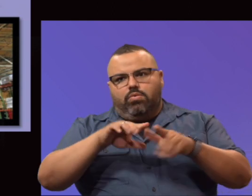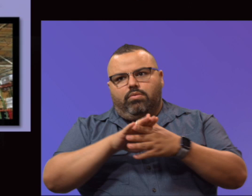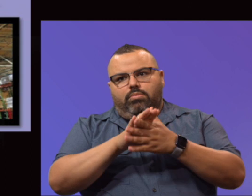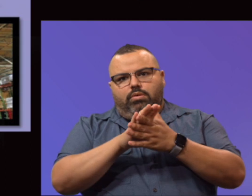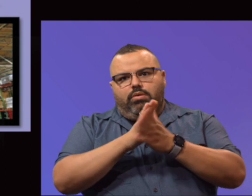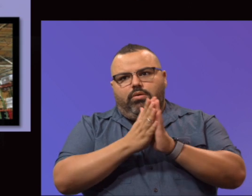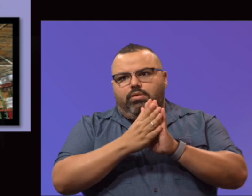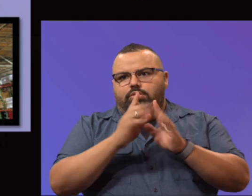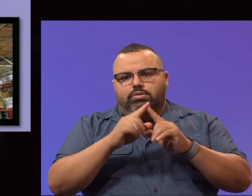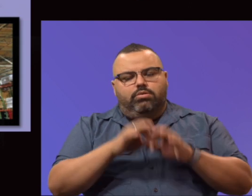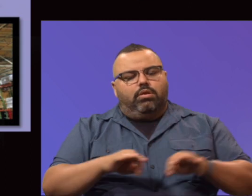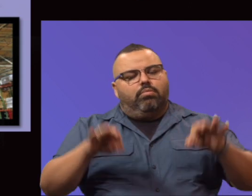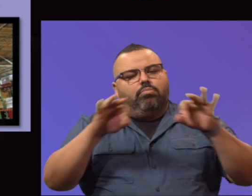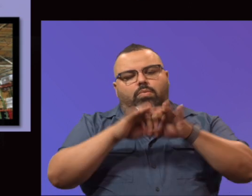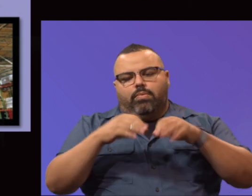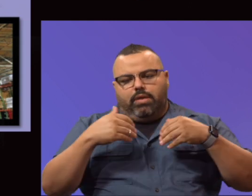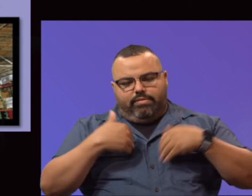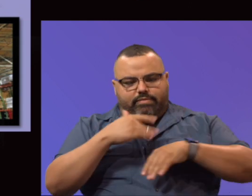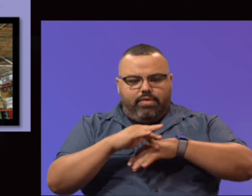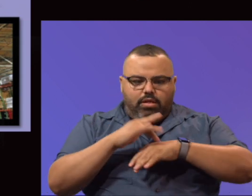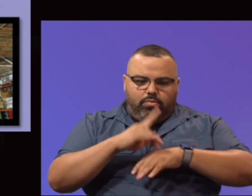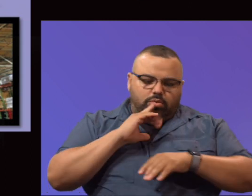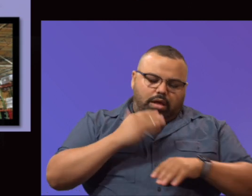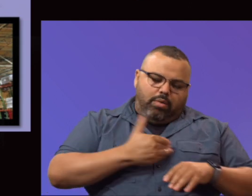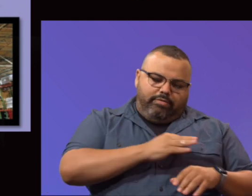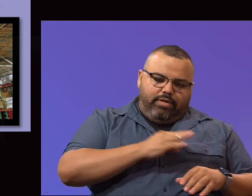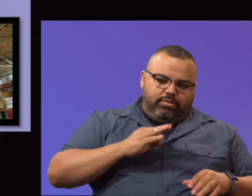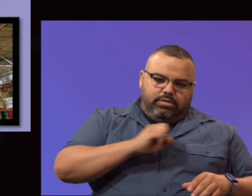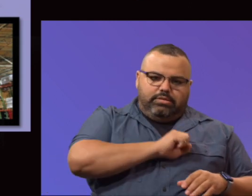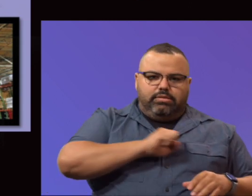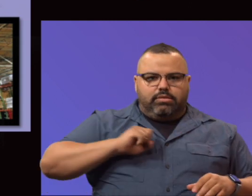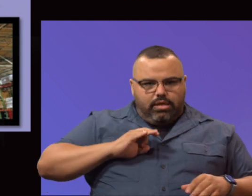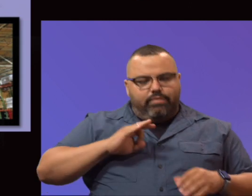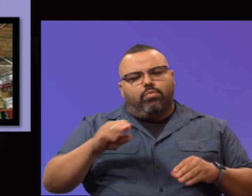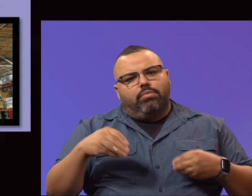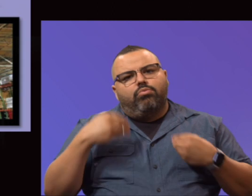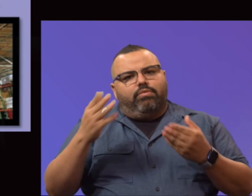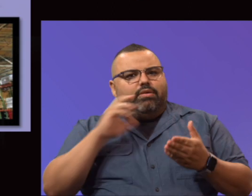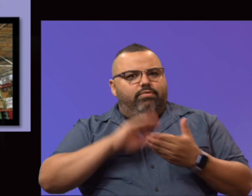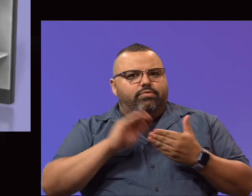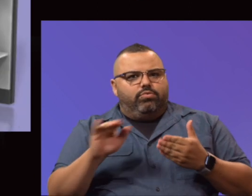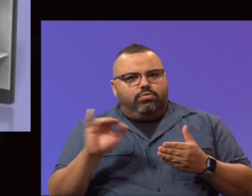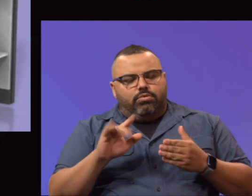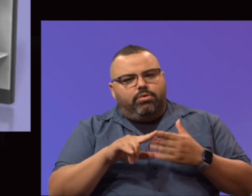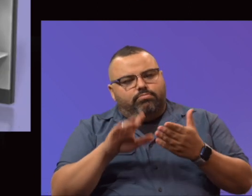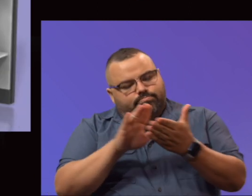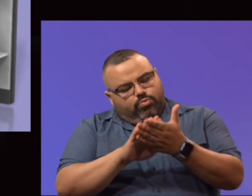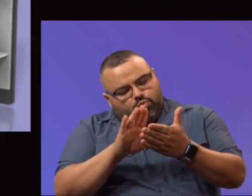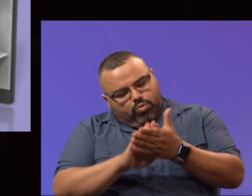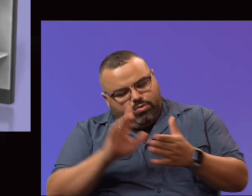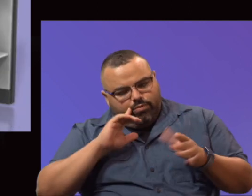those available to our faculty staff. And we do provide some to our students as well. But kudos for doing that great work.